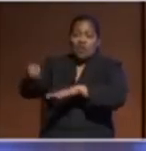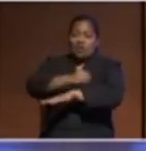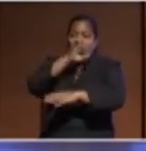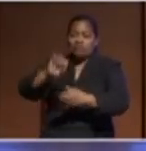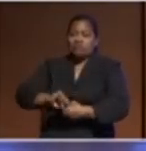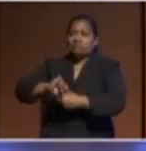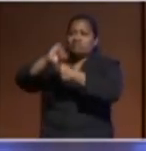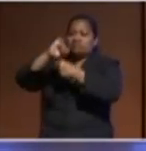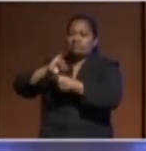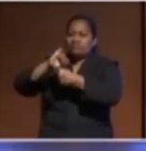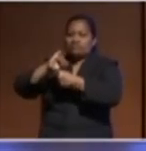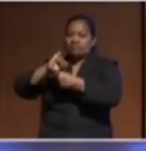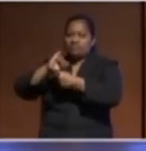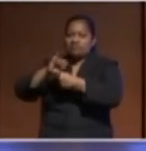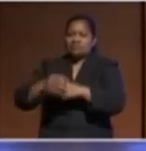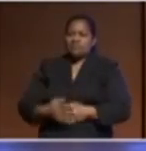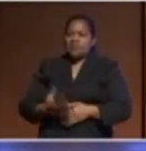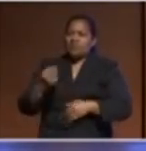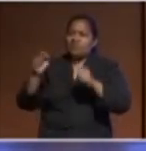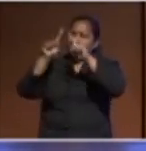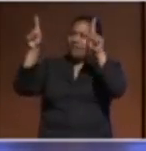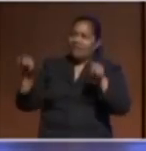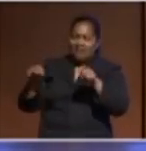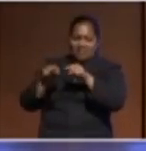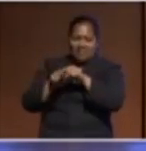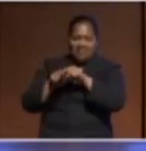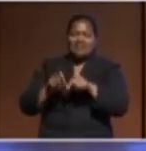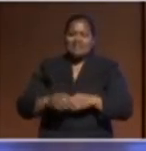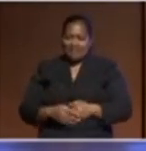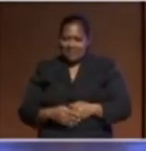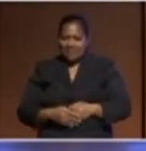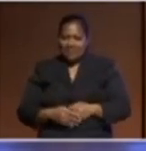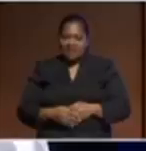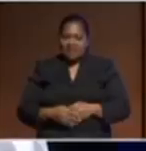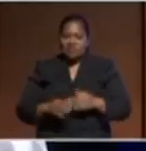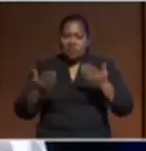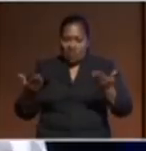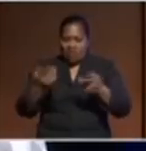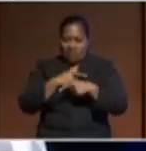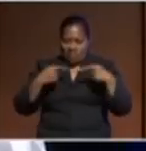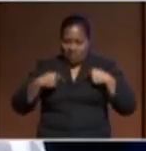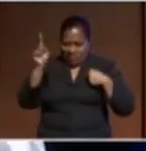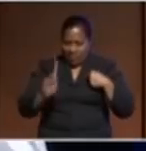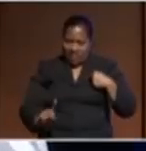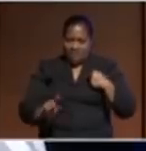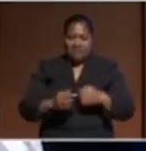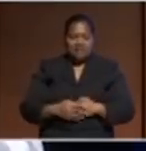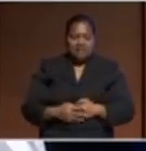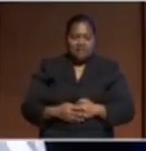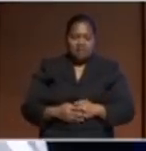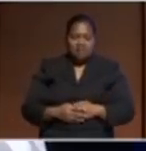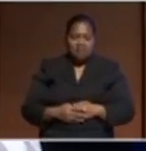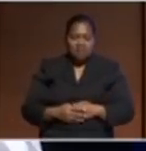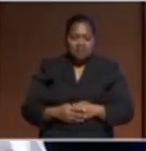you know, really put to you all who are young today is that, you know, that you feel